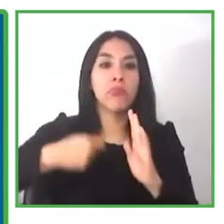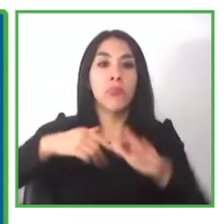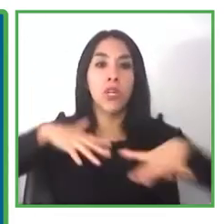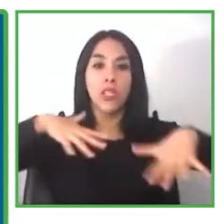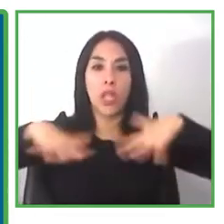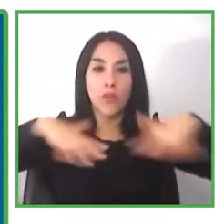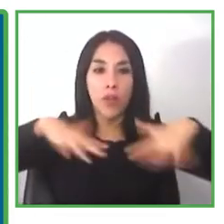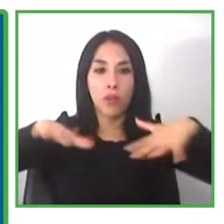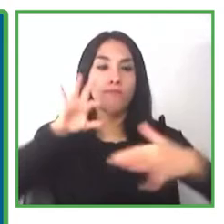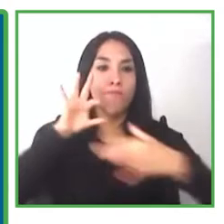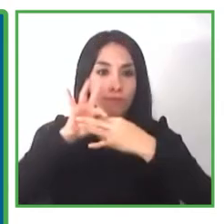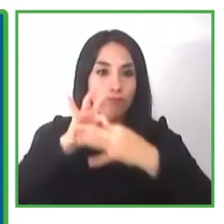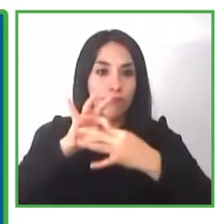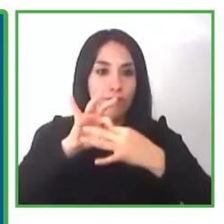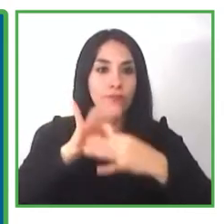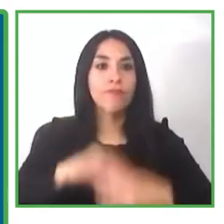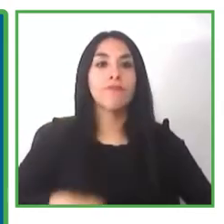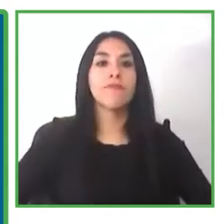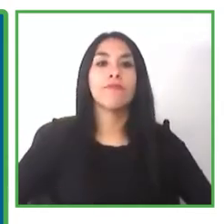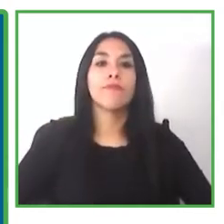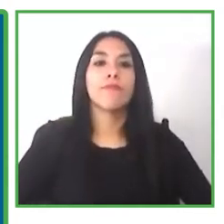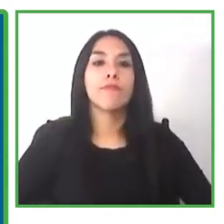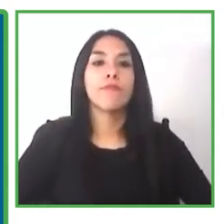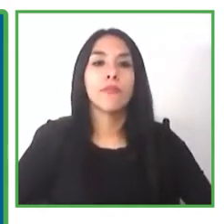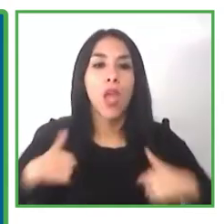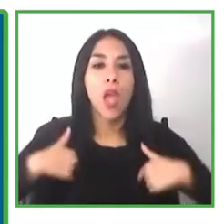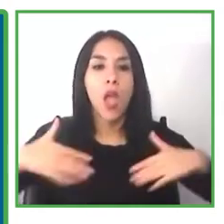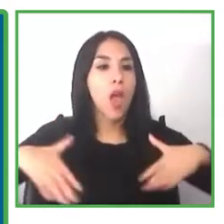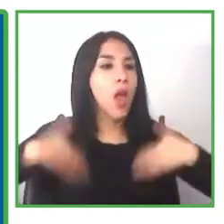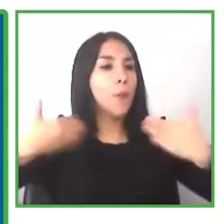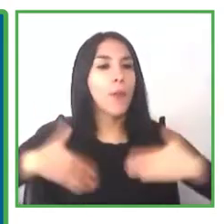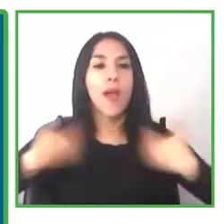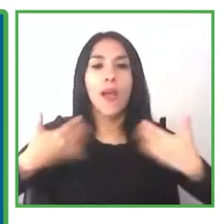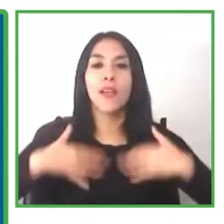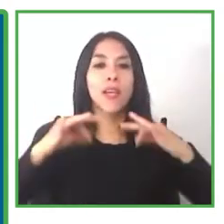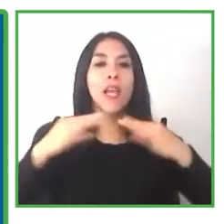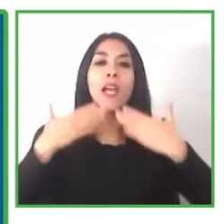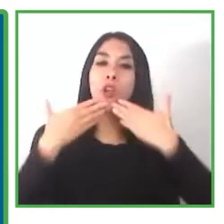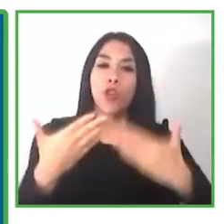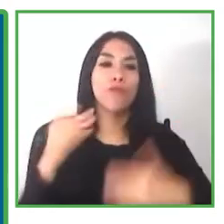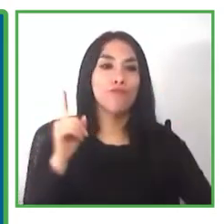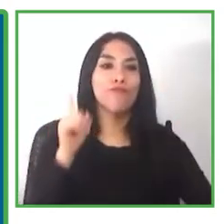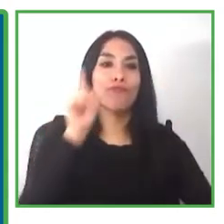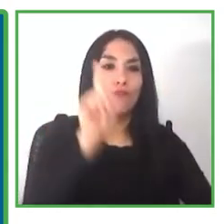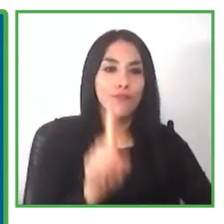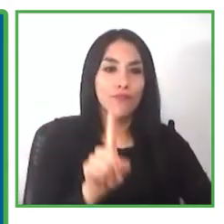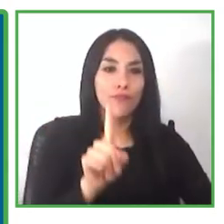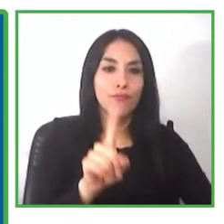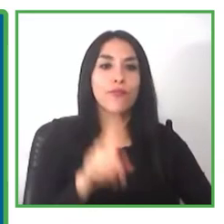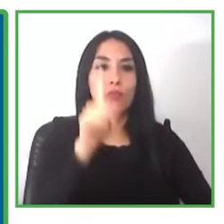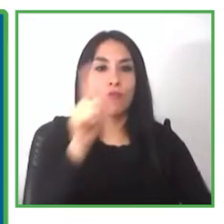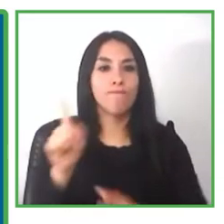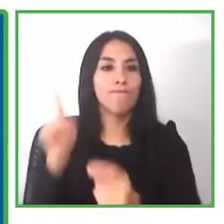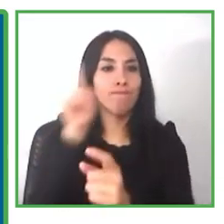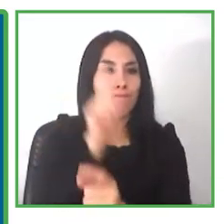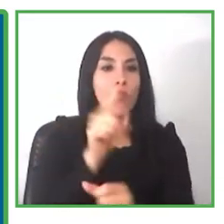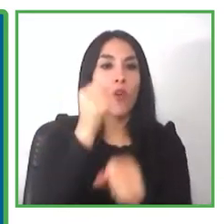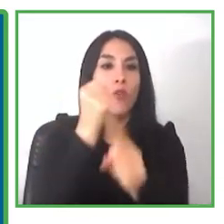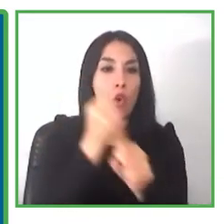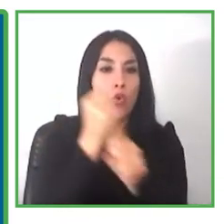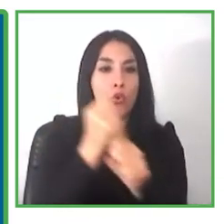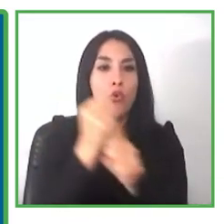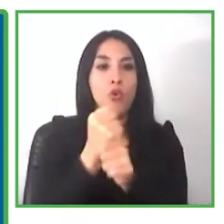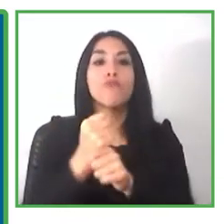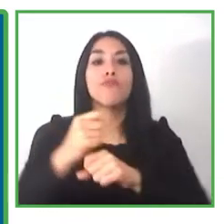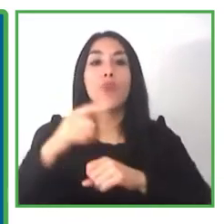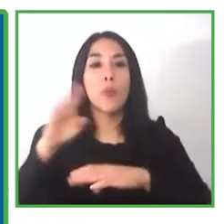to this aspect i am thankful to be here as a collaborator of this team that is focused on the opportunities